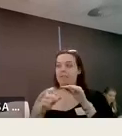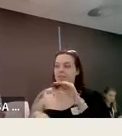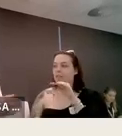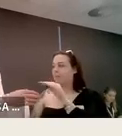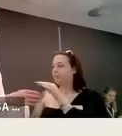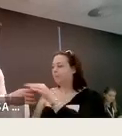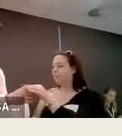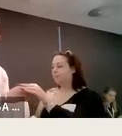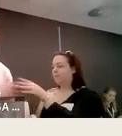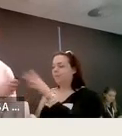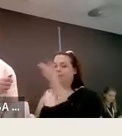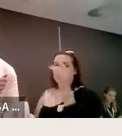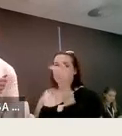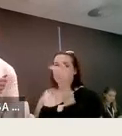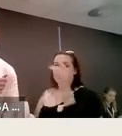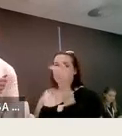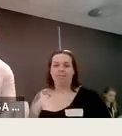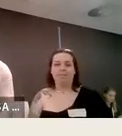so i'll pass it back to you